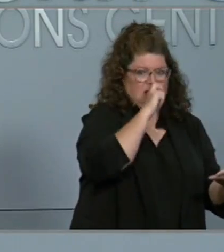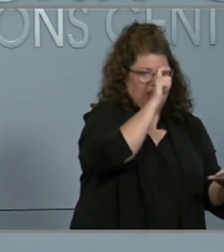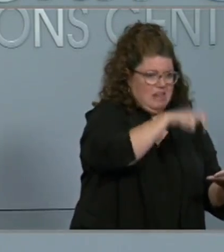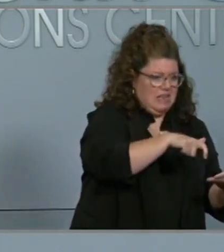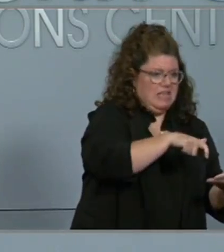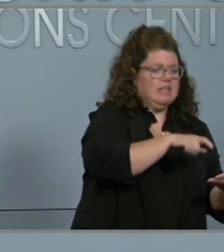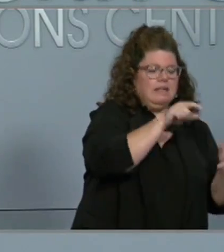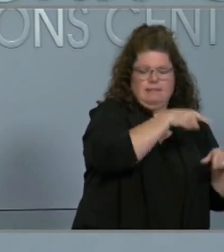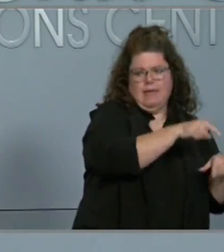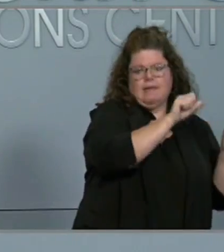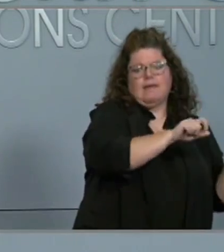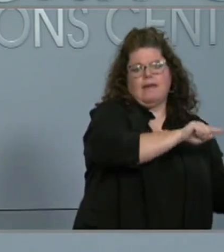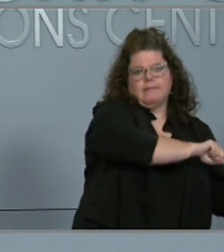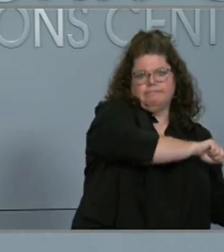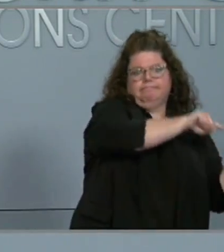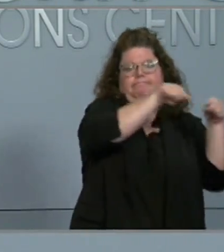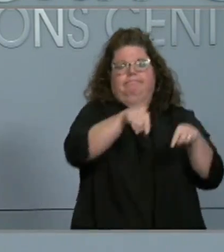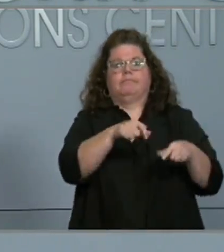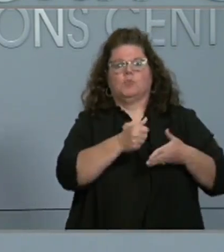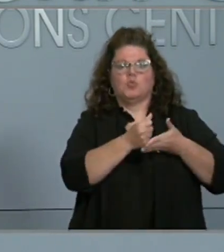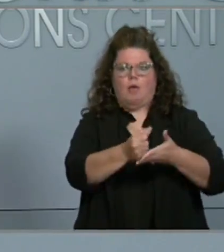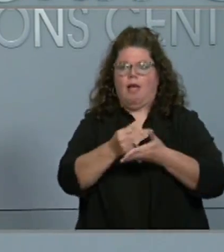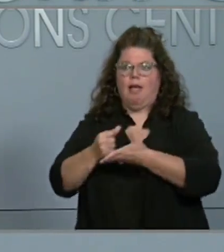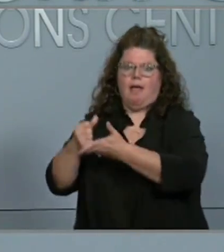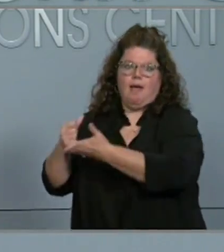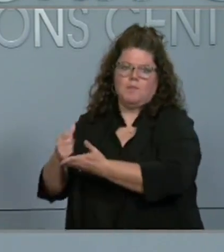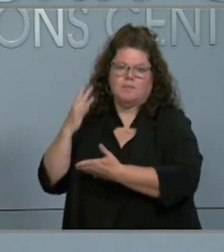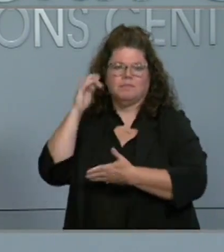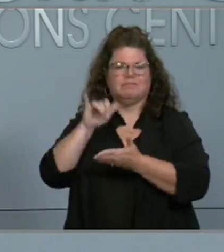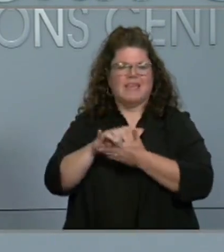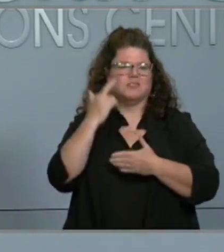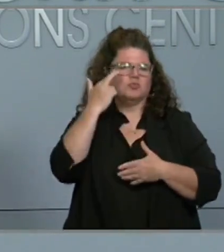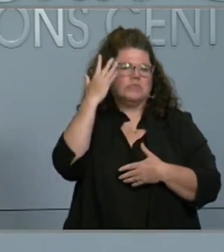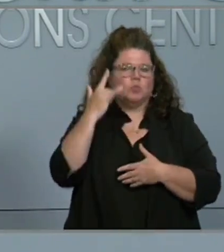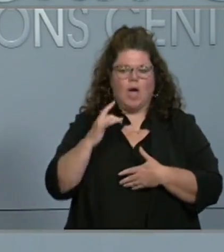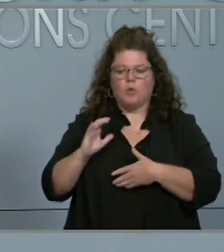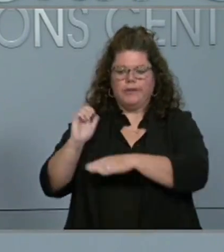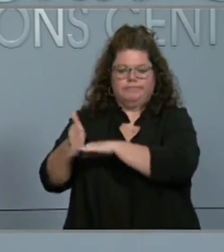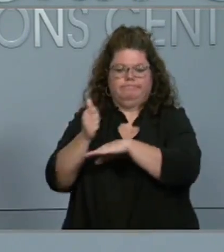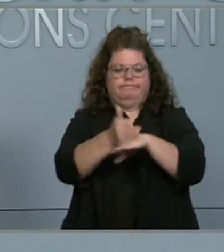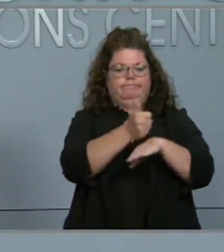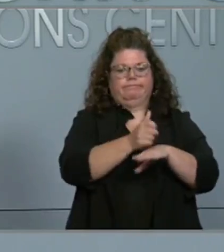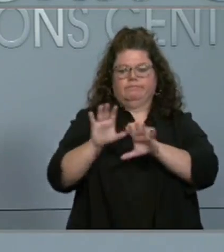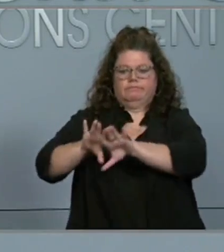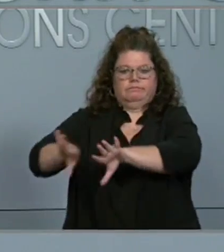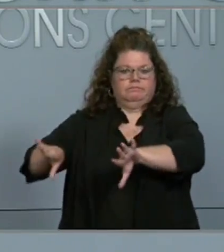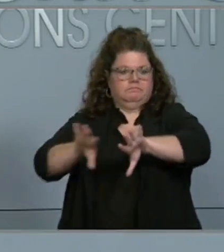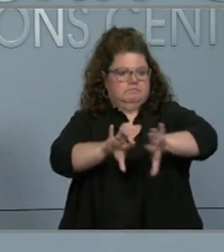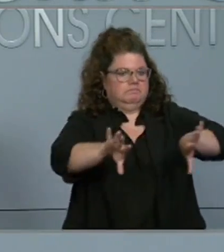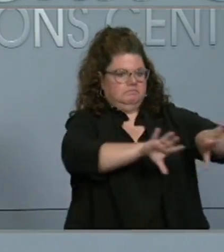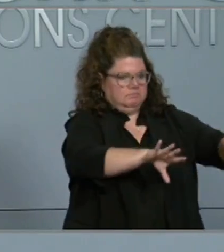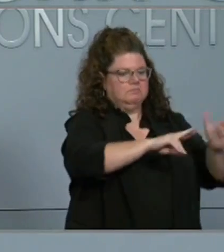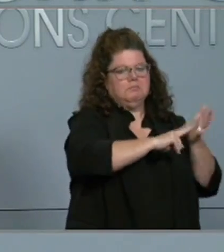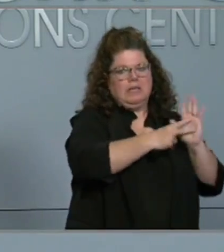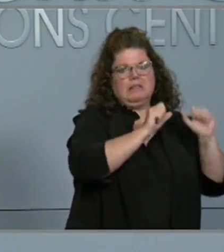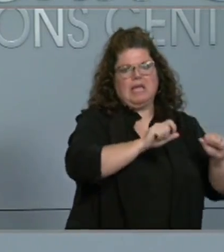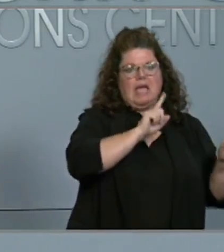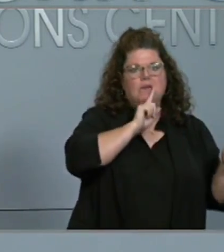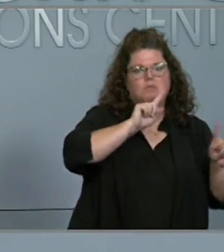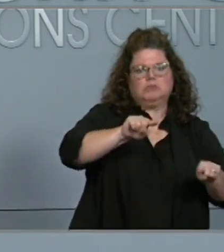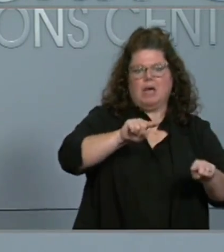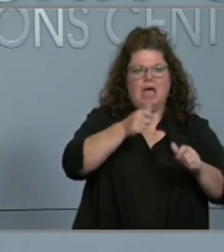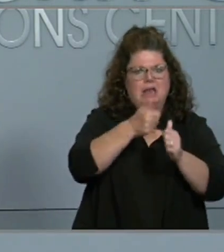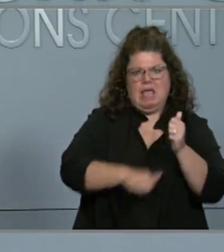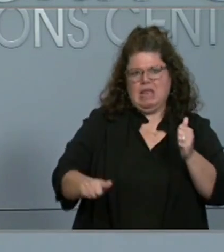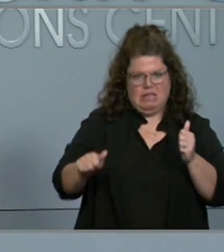are ready to reposition, and that's why they've been spaced out the way they have been. So would that mean, I guess your greatest